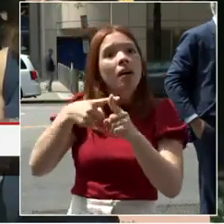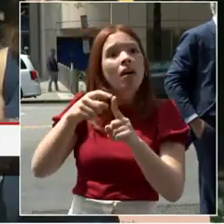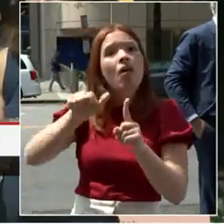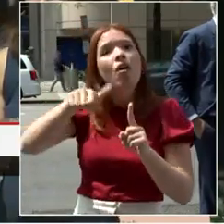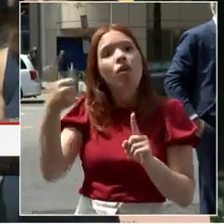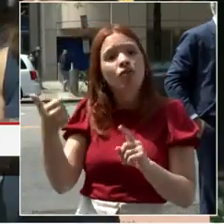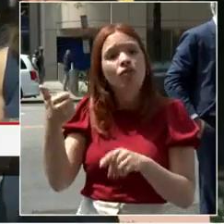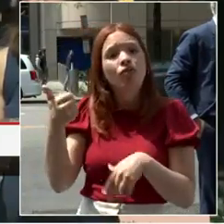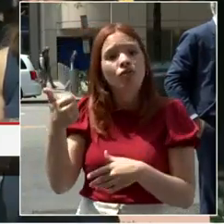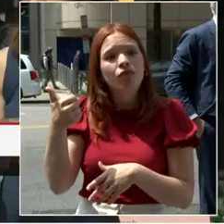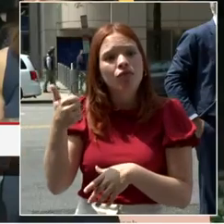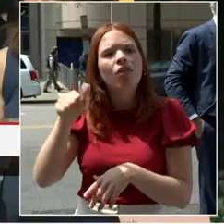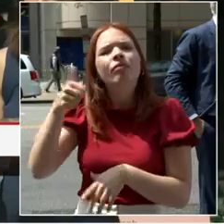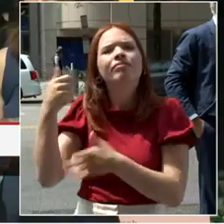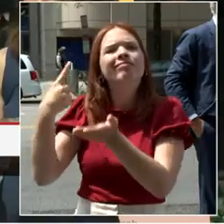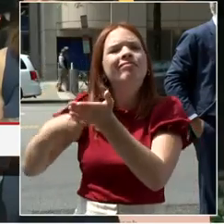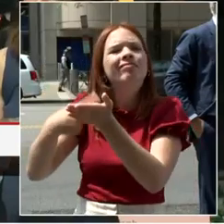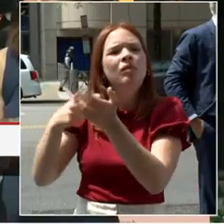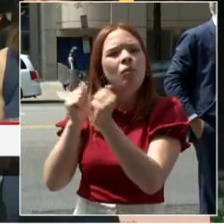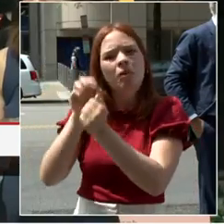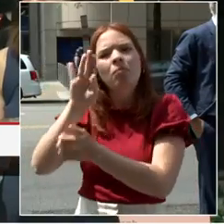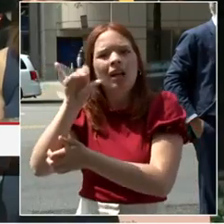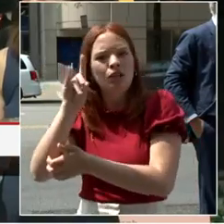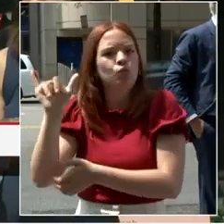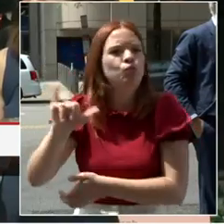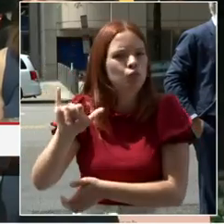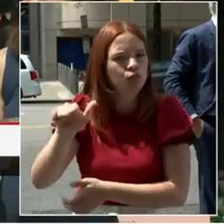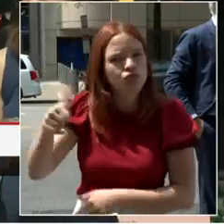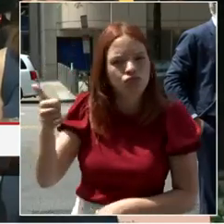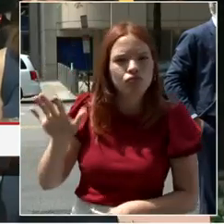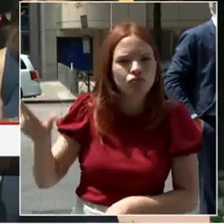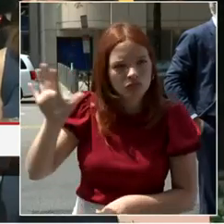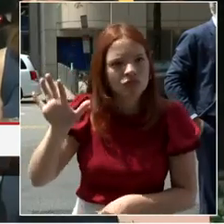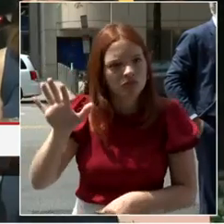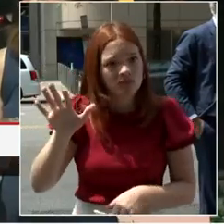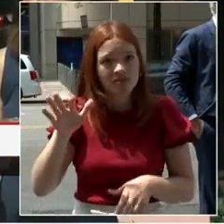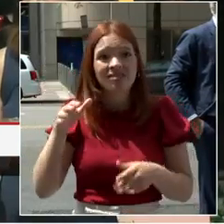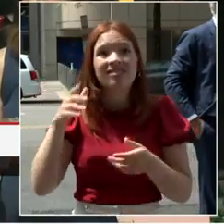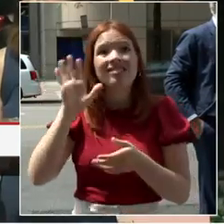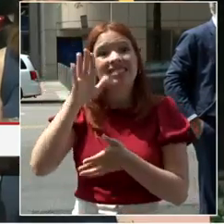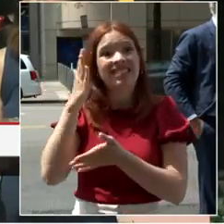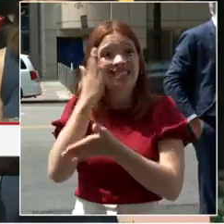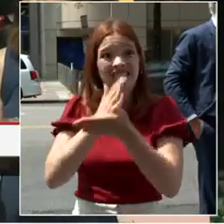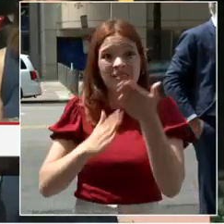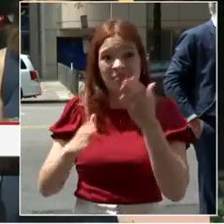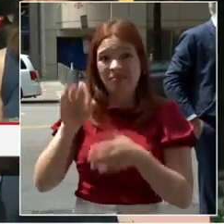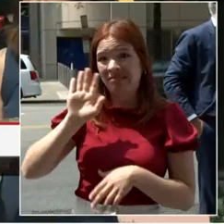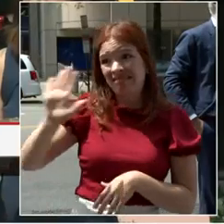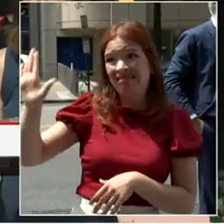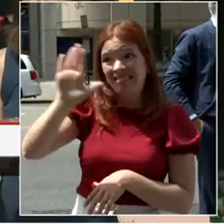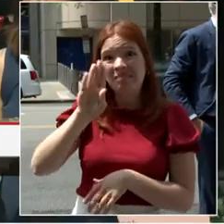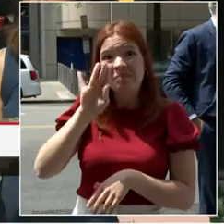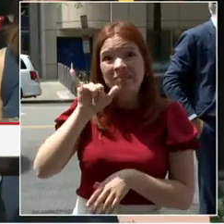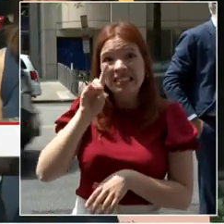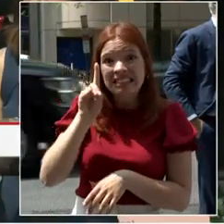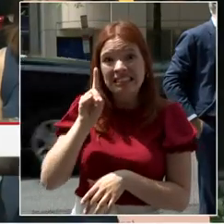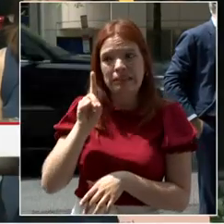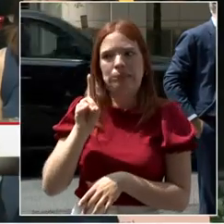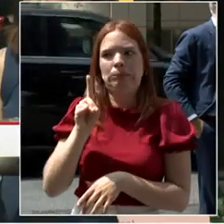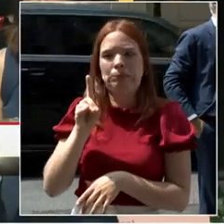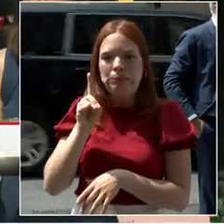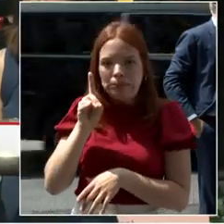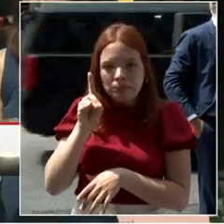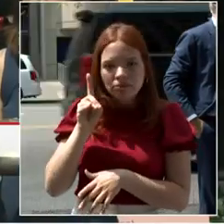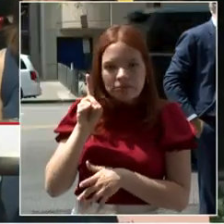here. And I'll tell you some of what I heard wasn't so positive. I'll tell you some of what I heard from folks in other cities is that, you know, Jared, our leadership,